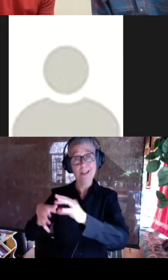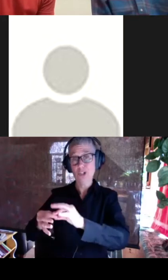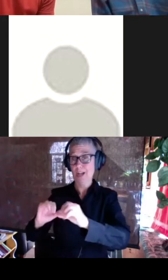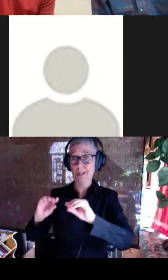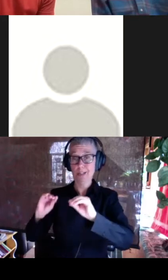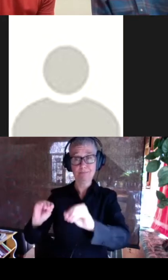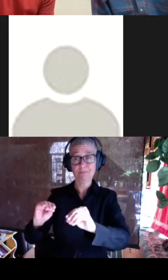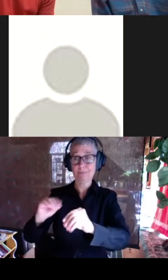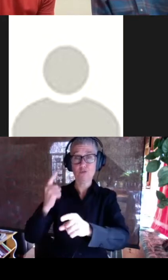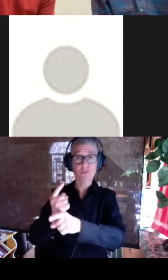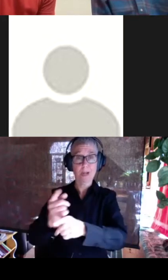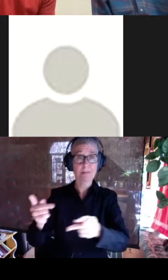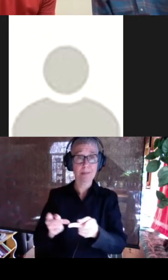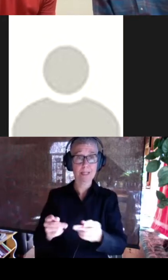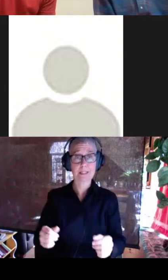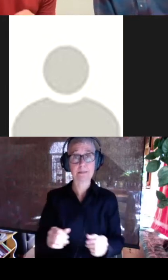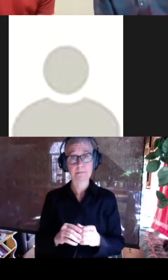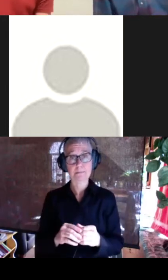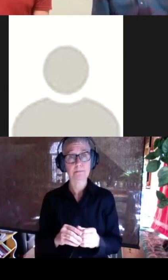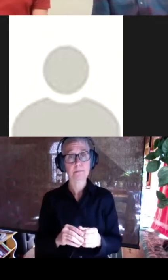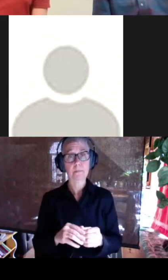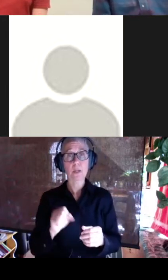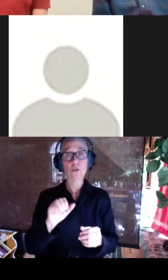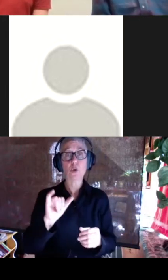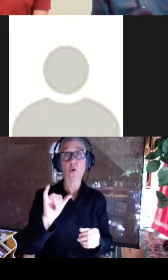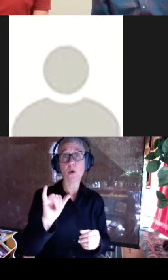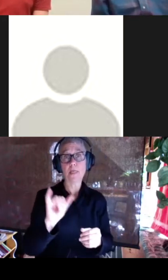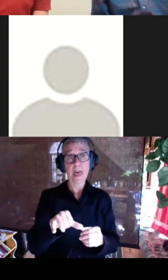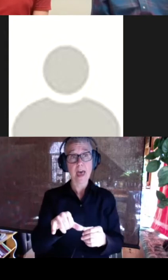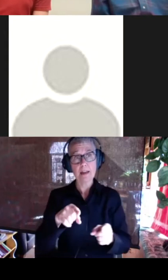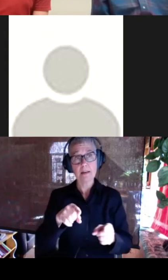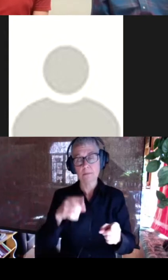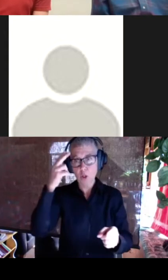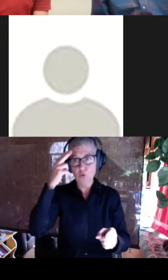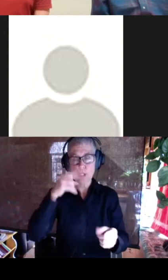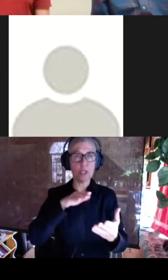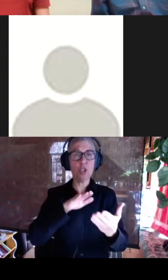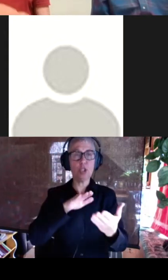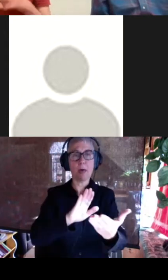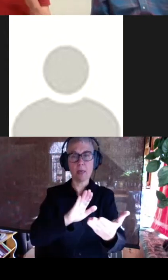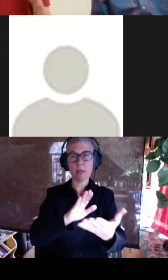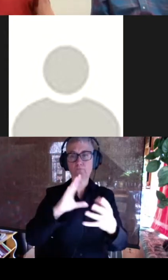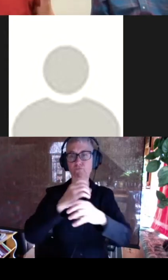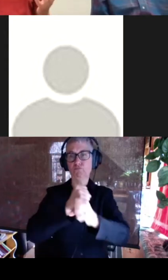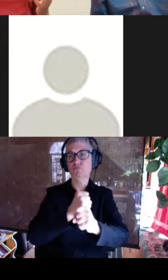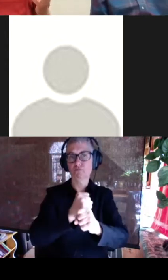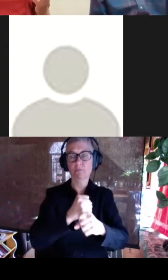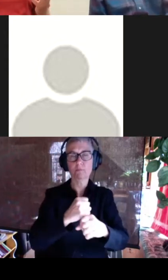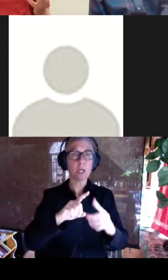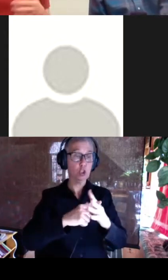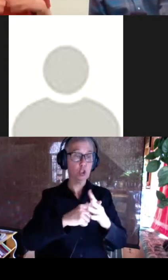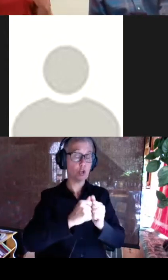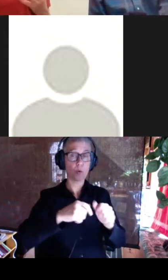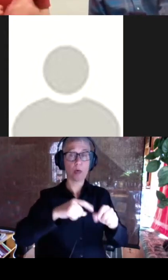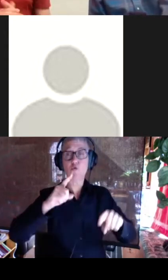should be. So with that, just to summarize the hallucination part of this talk, the method starts with a random